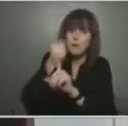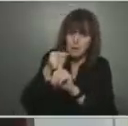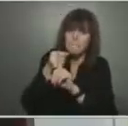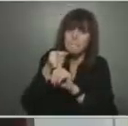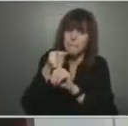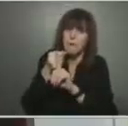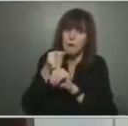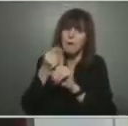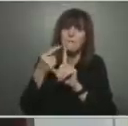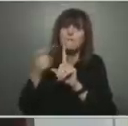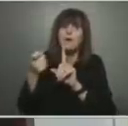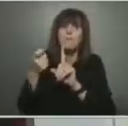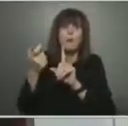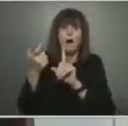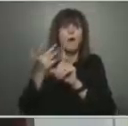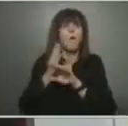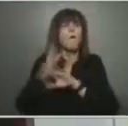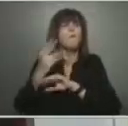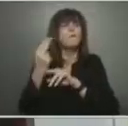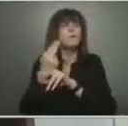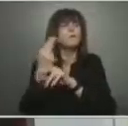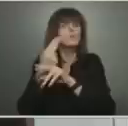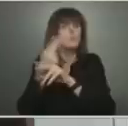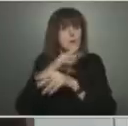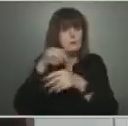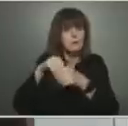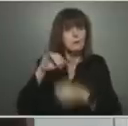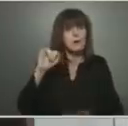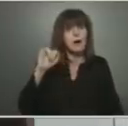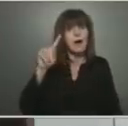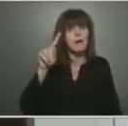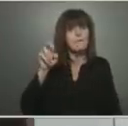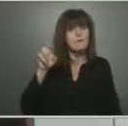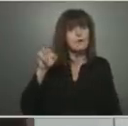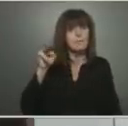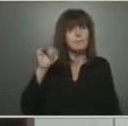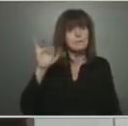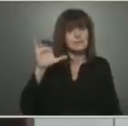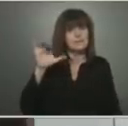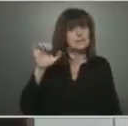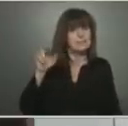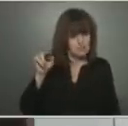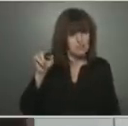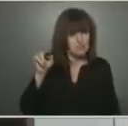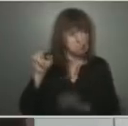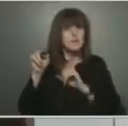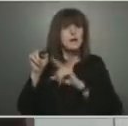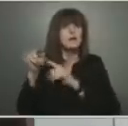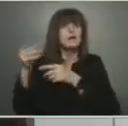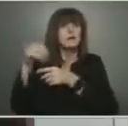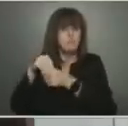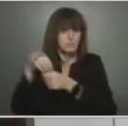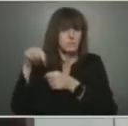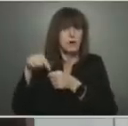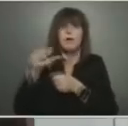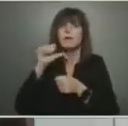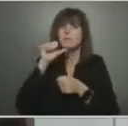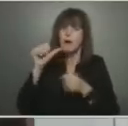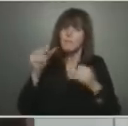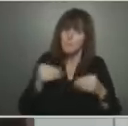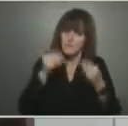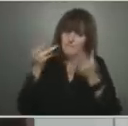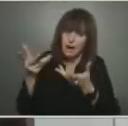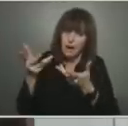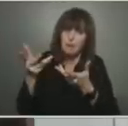ivermectin in that list. They're the experts on therapeutics and have done the research and science on them. So, I would hope that the